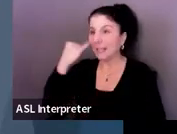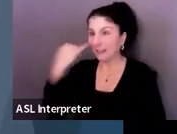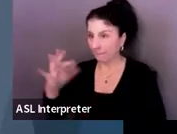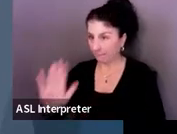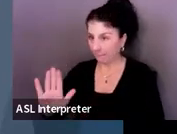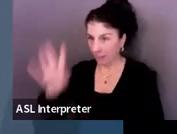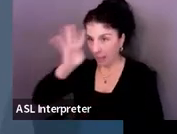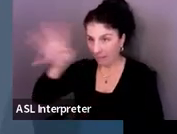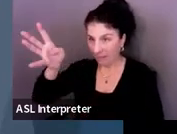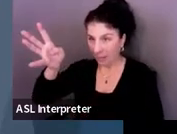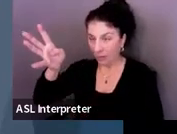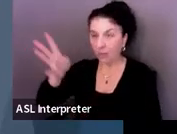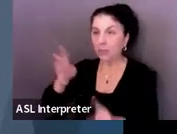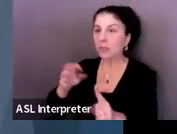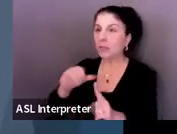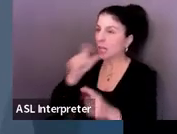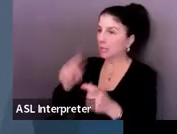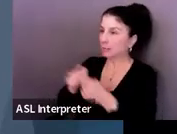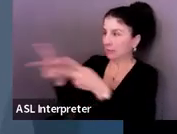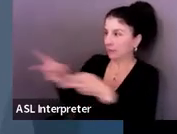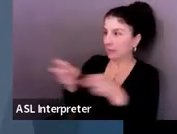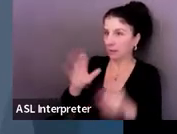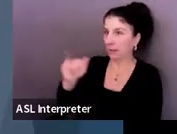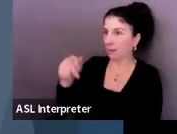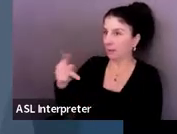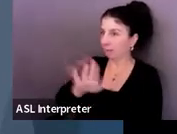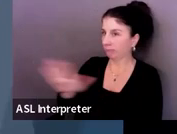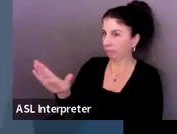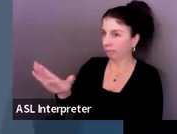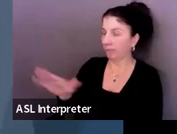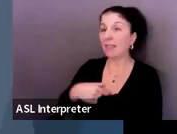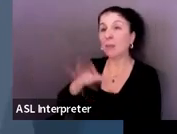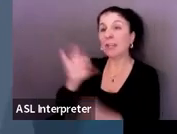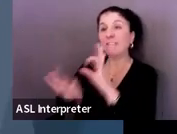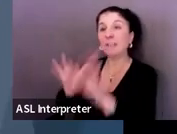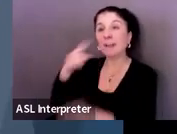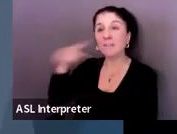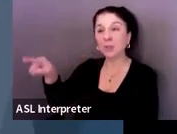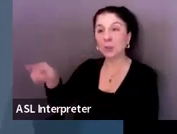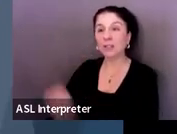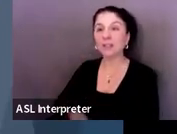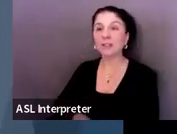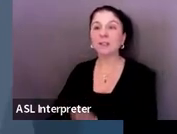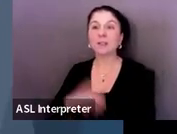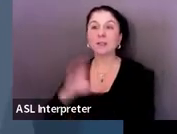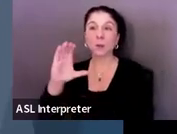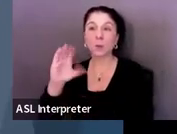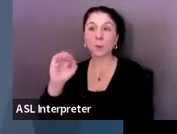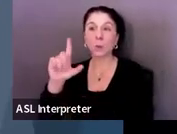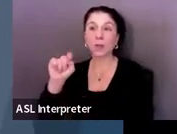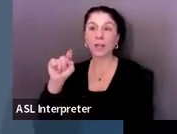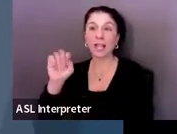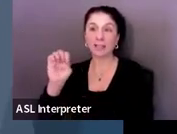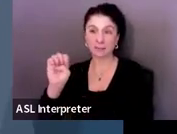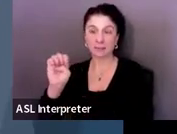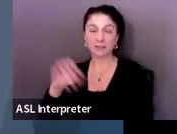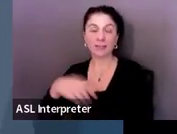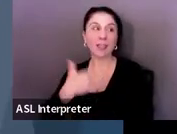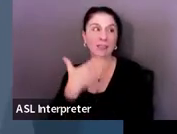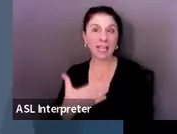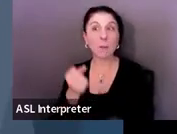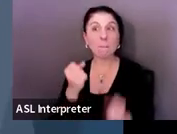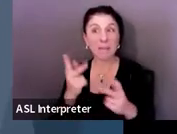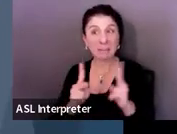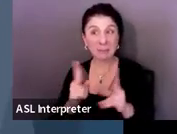will be happy to get back to you with feedback around that. Yeah, thank you, Carly. And that is something that we have a lot of people who access